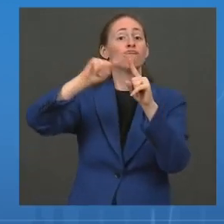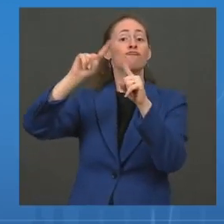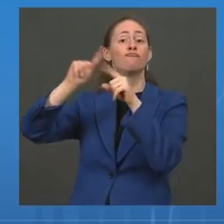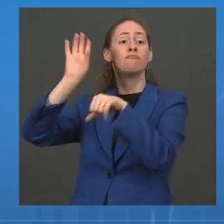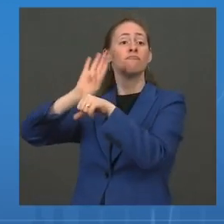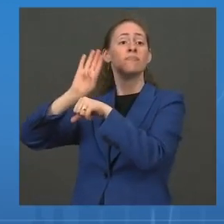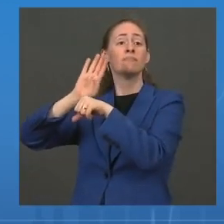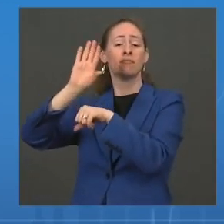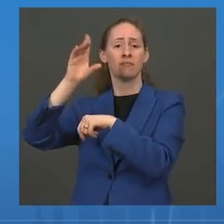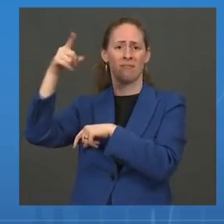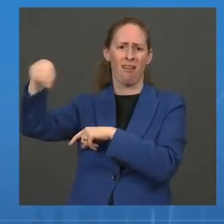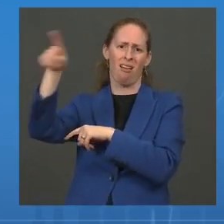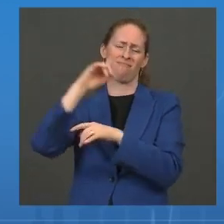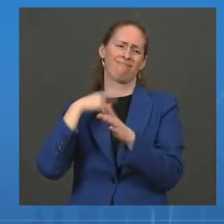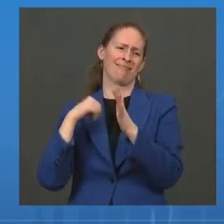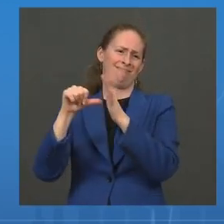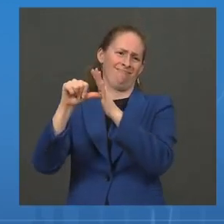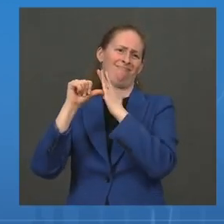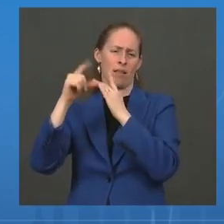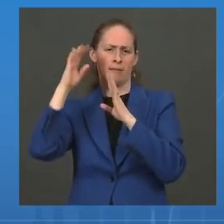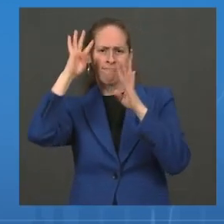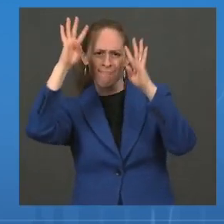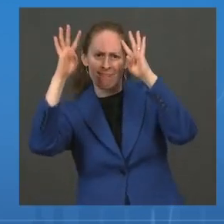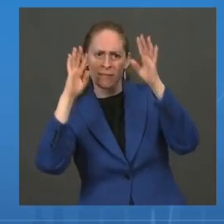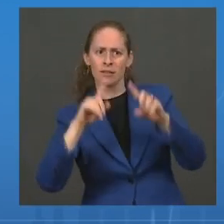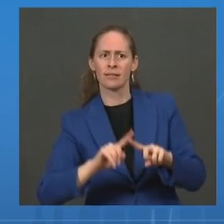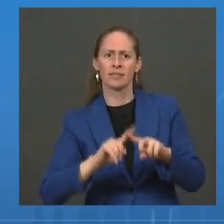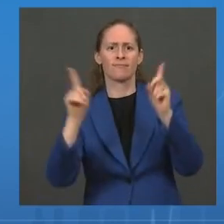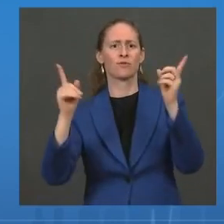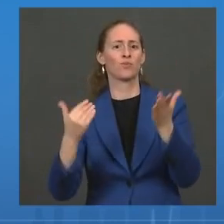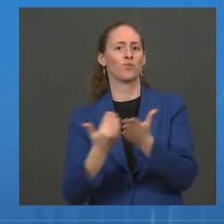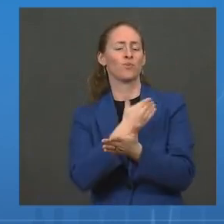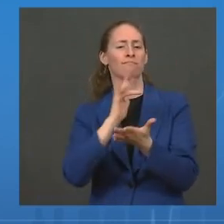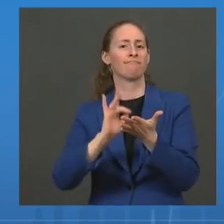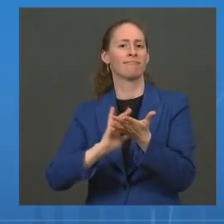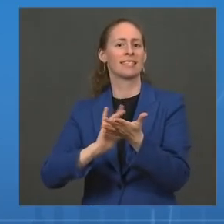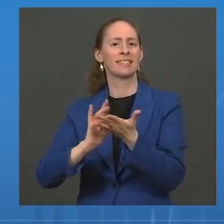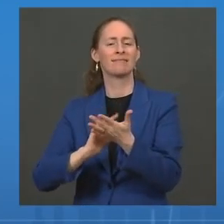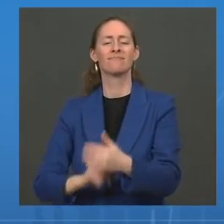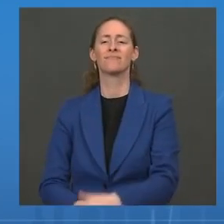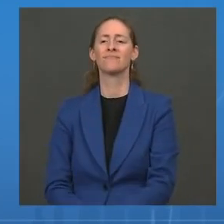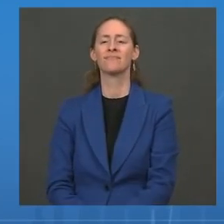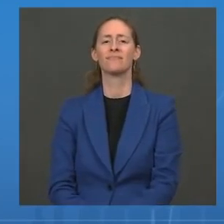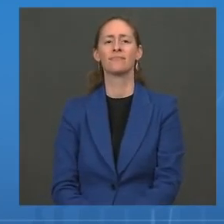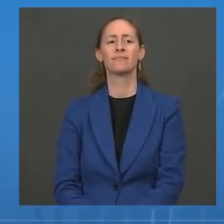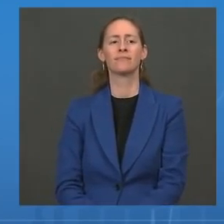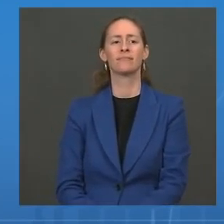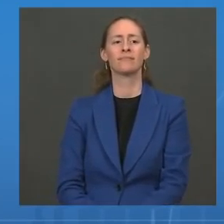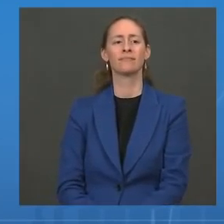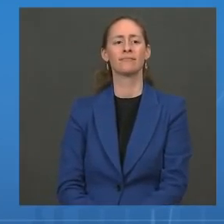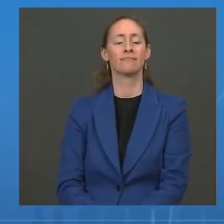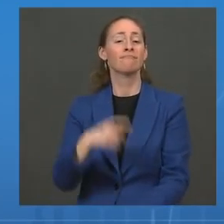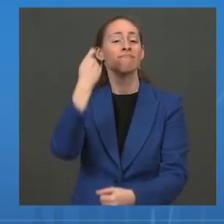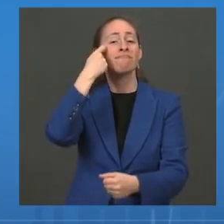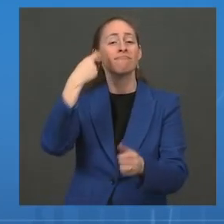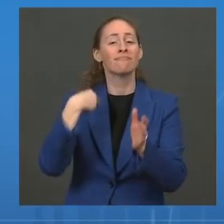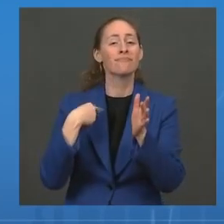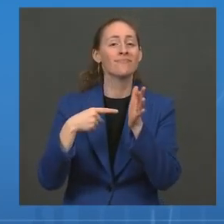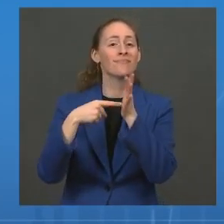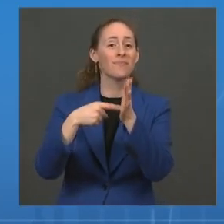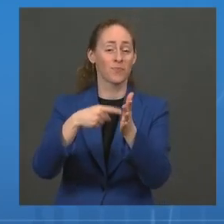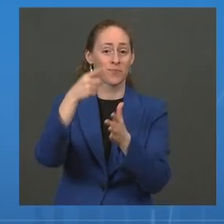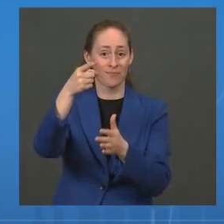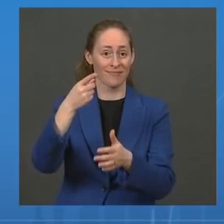developing these antiviral therapeutics. Next slide. And now, most recently, we hear of the